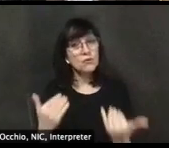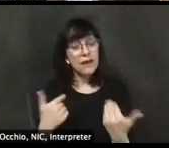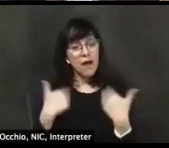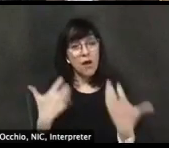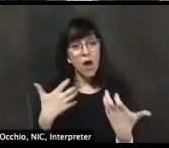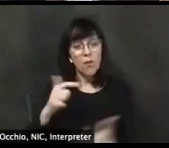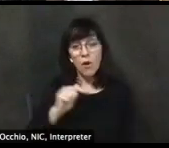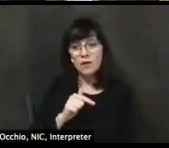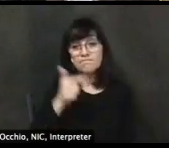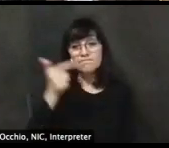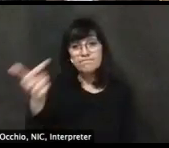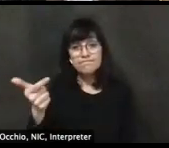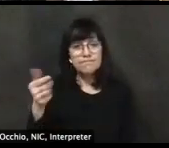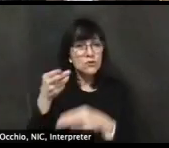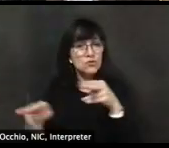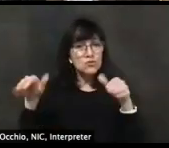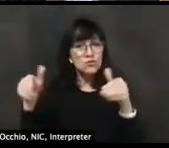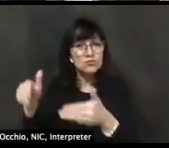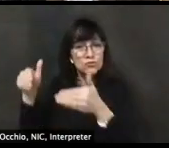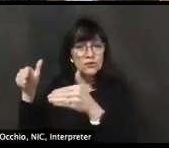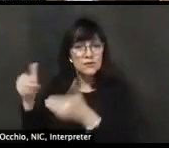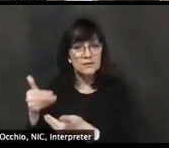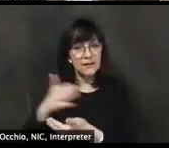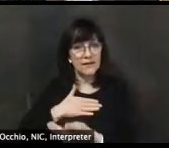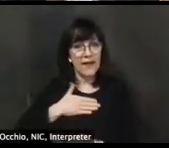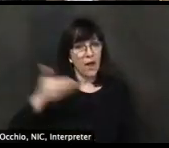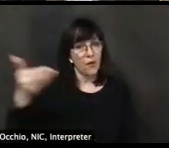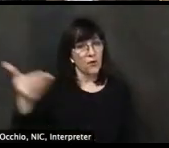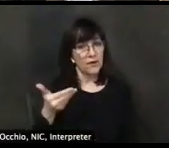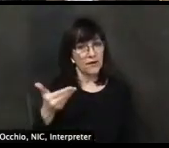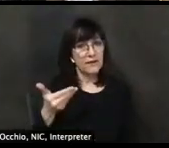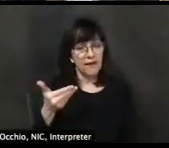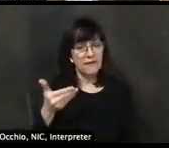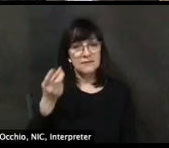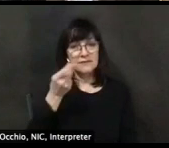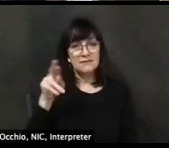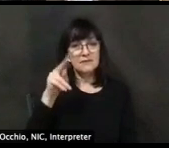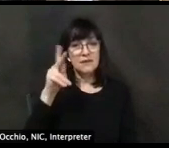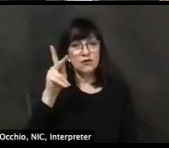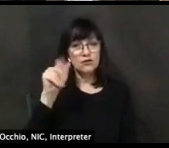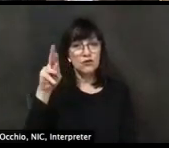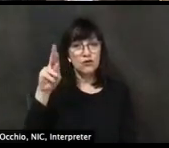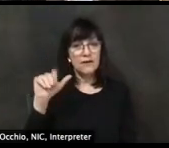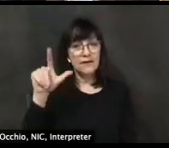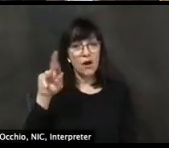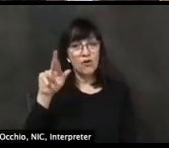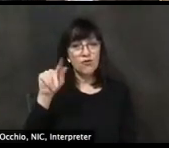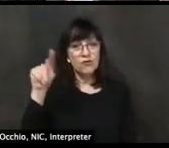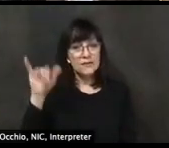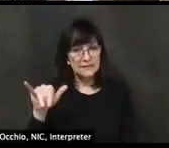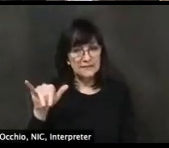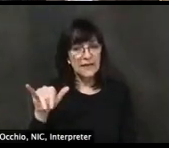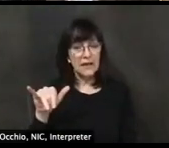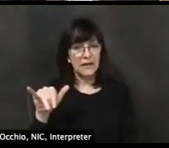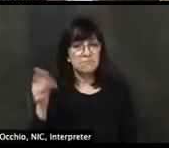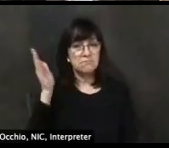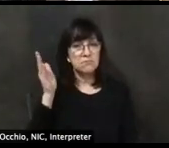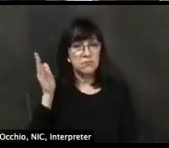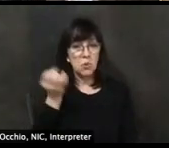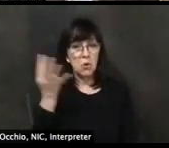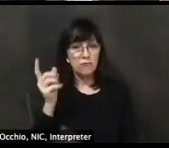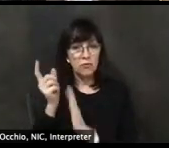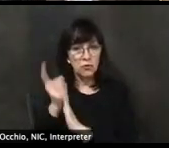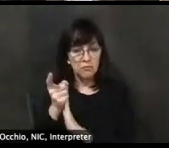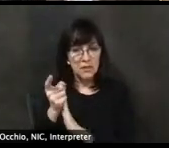over for brief introductions for our guests. We'll have Dr. Carol Rattay speak with us for a couple minutes, and then we'll turn it